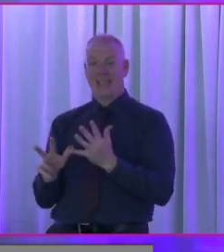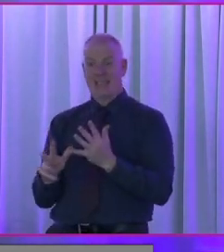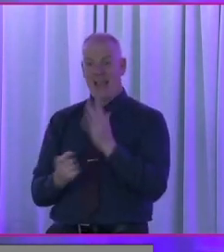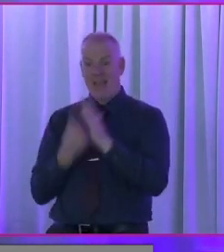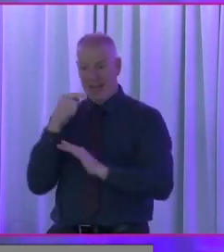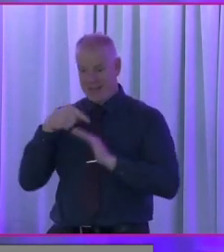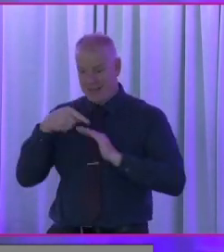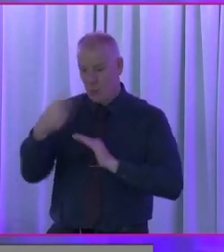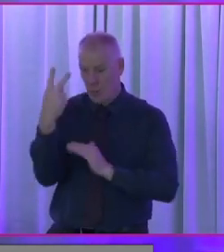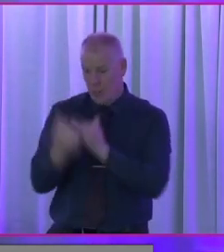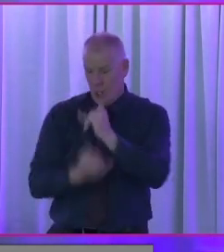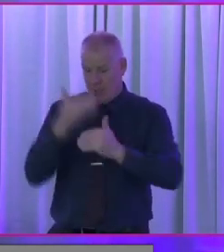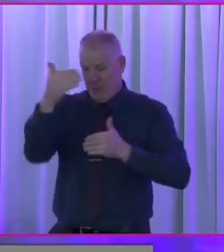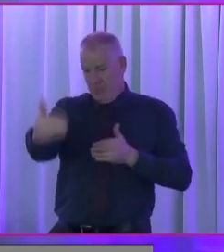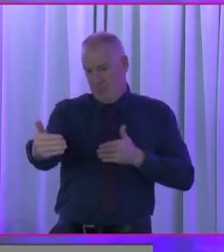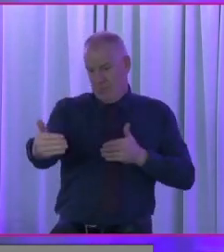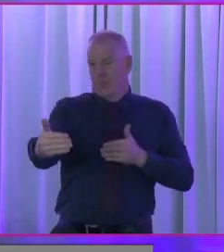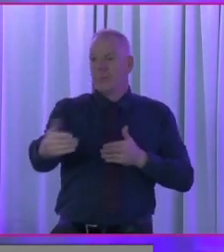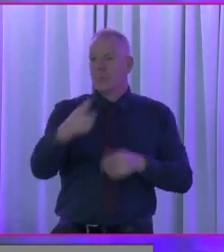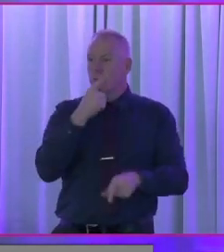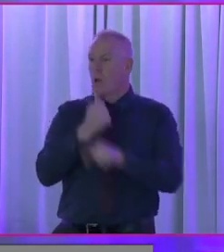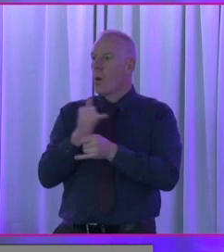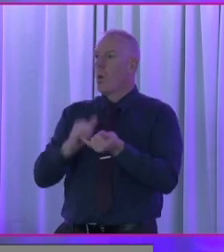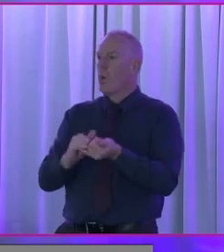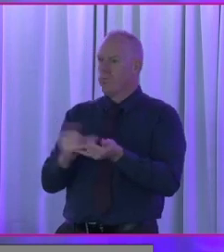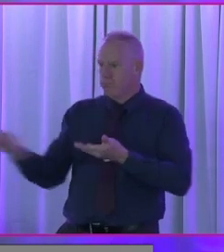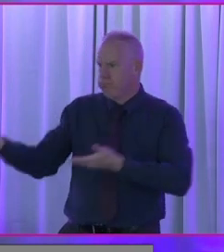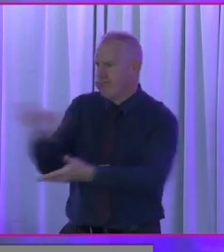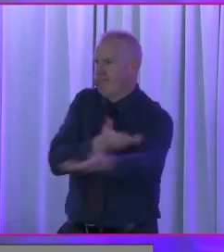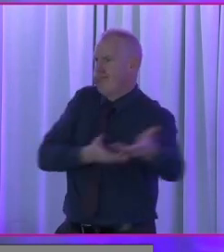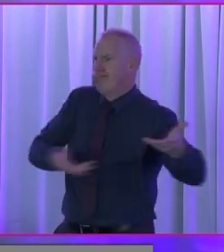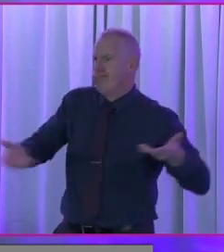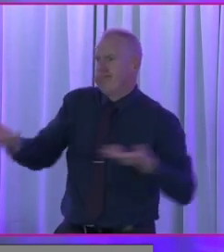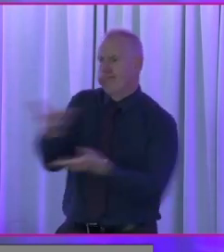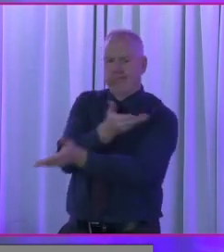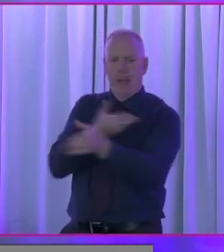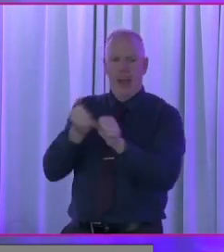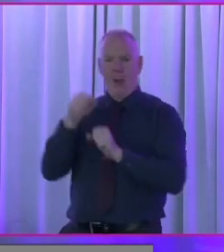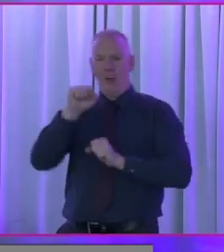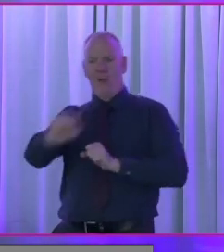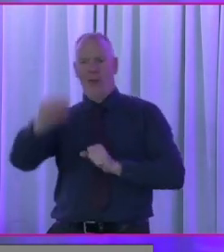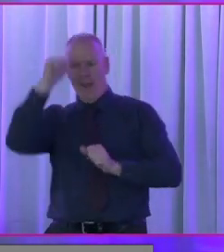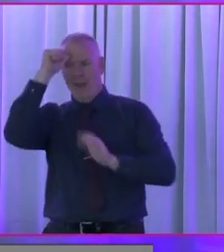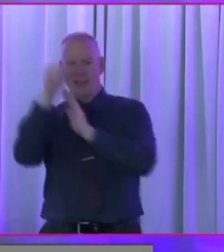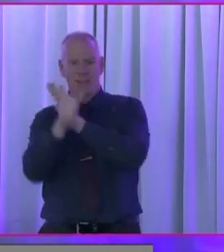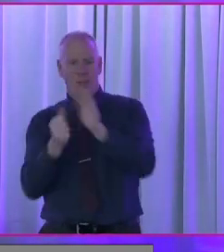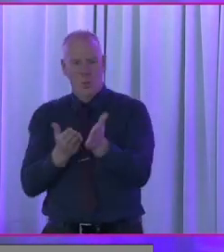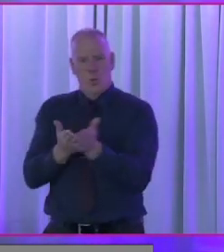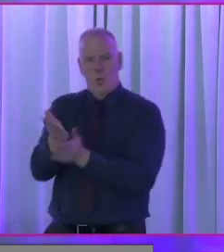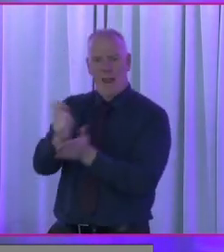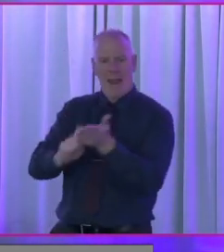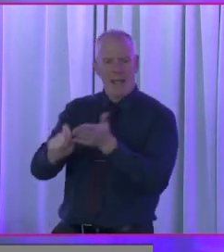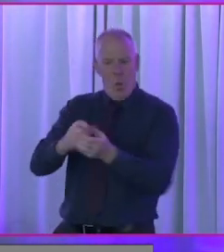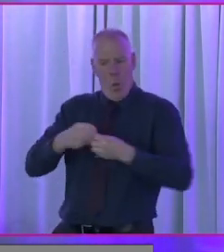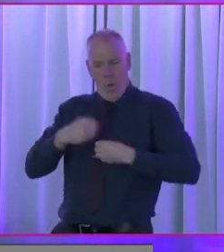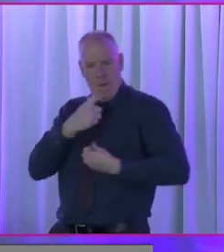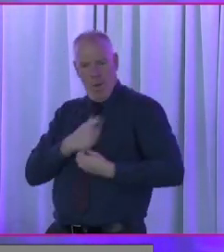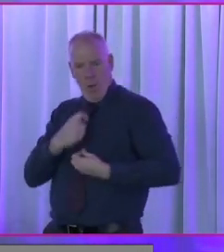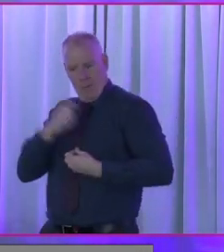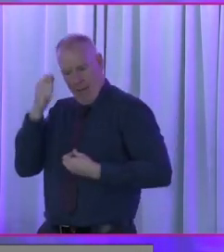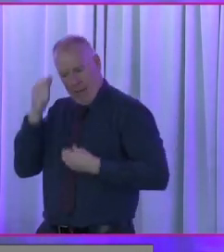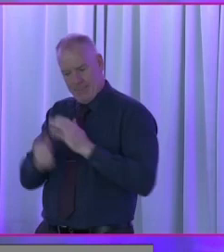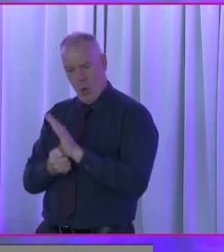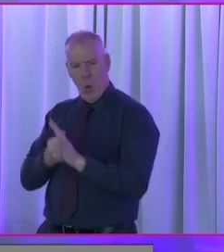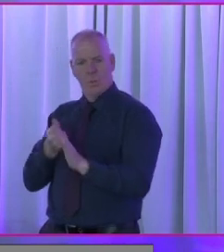events in the next two years, we're going to talk to everybody that we can about the experience and their own personal experience